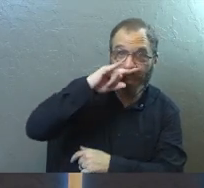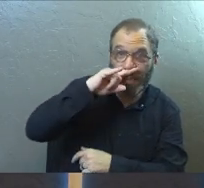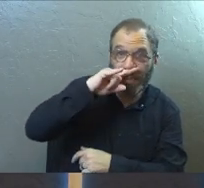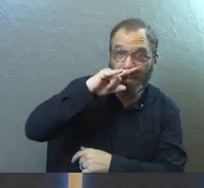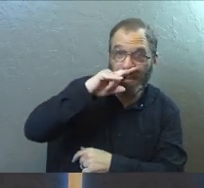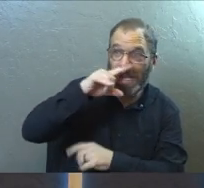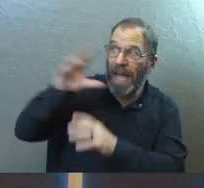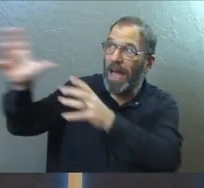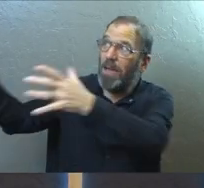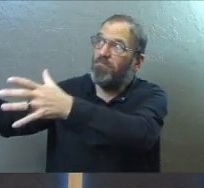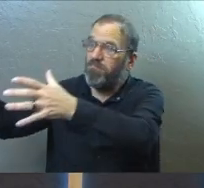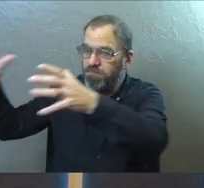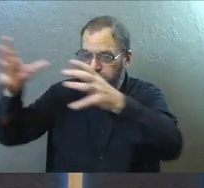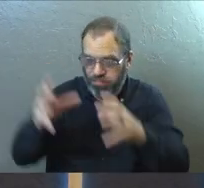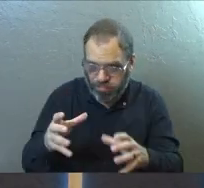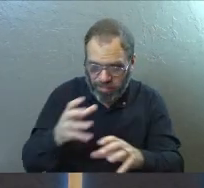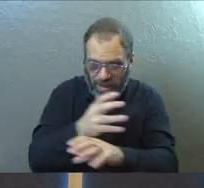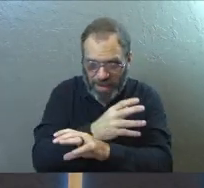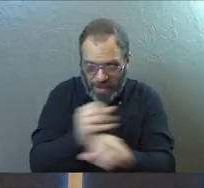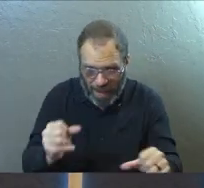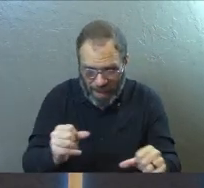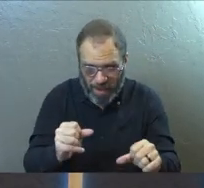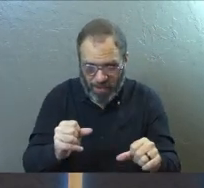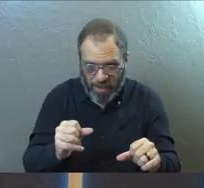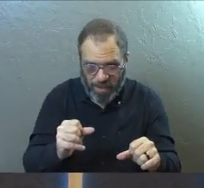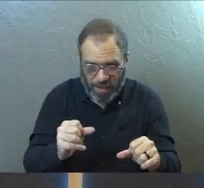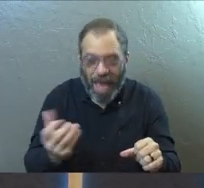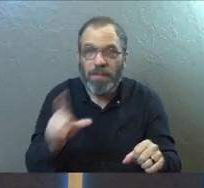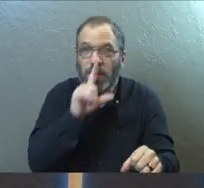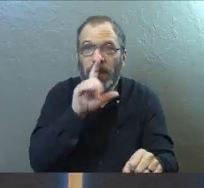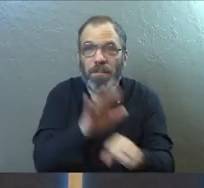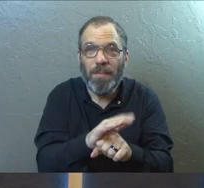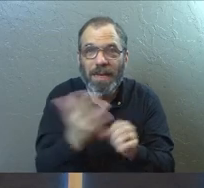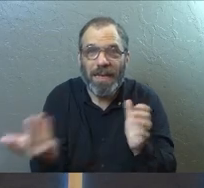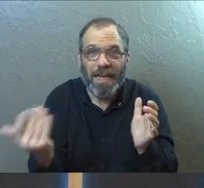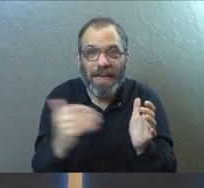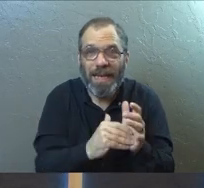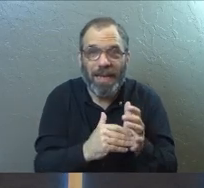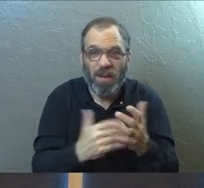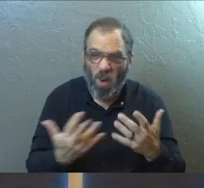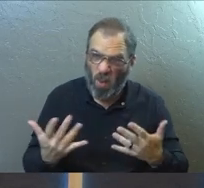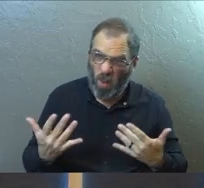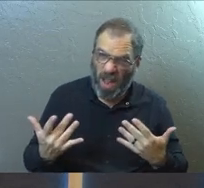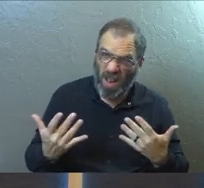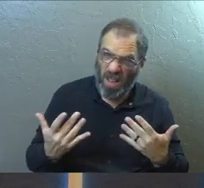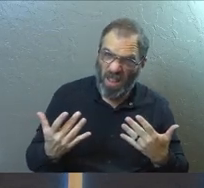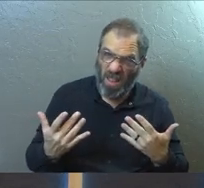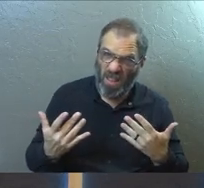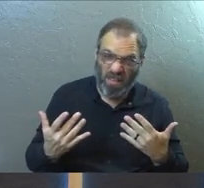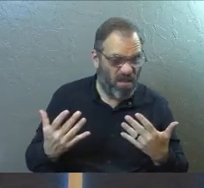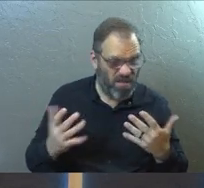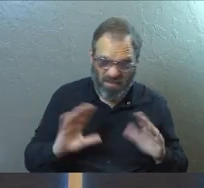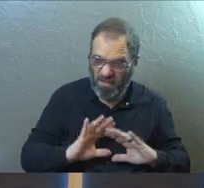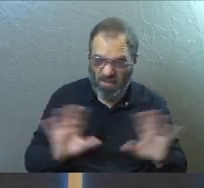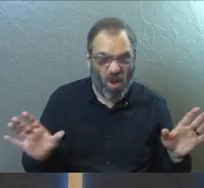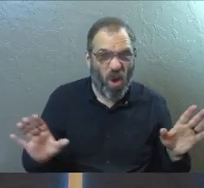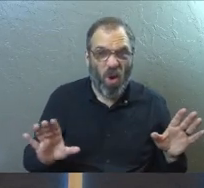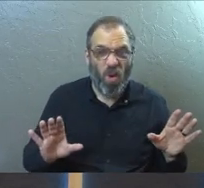And many of them came back saved and recommitted. And they're not waiting. Why?